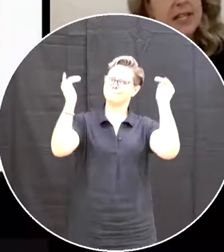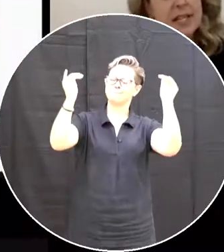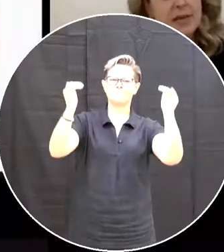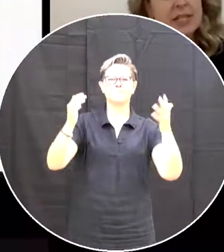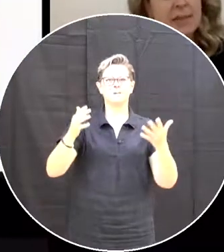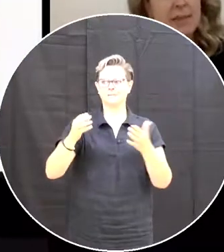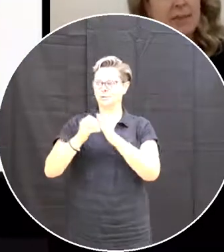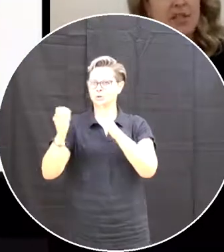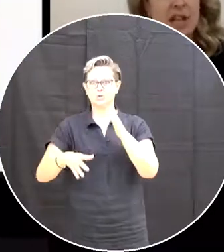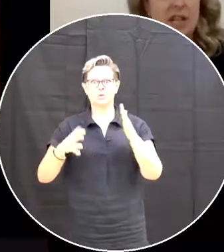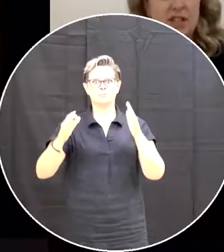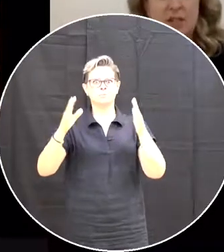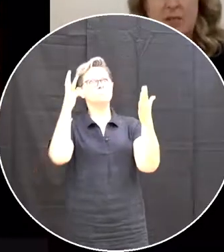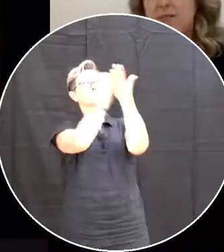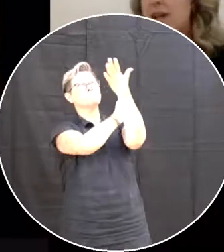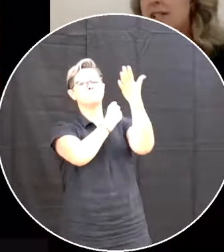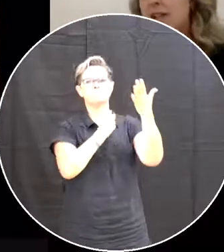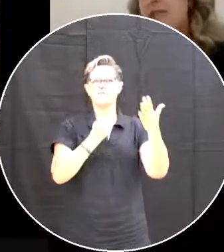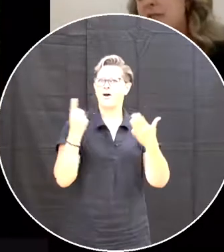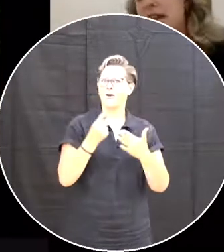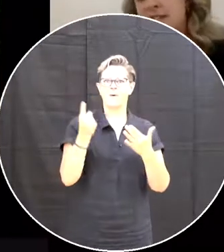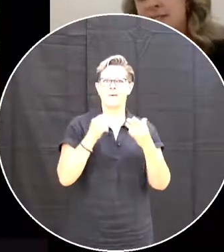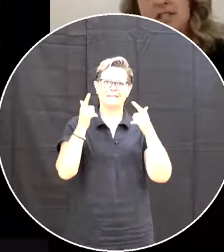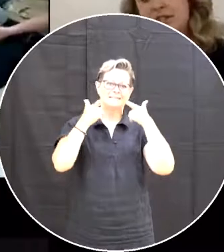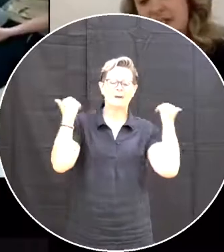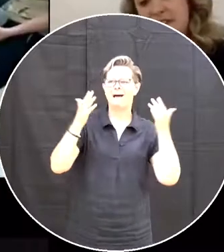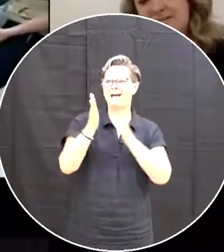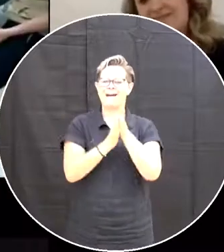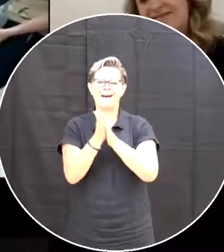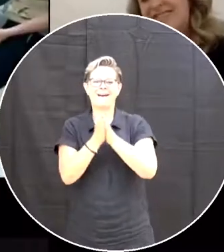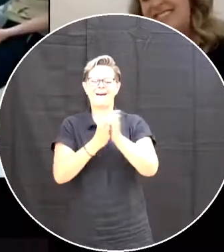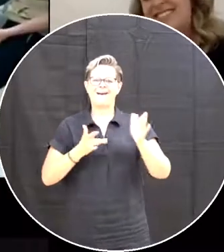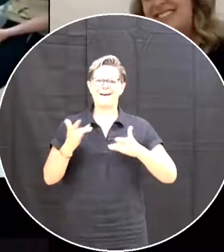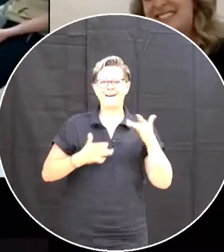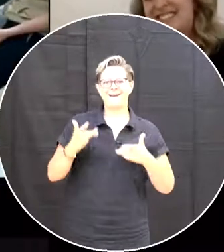continue to step up to the challenges With smiles and enthusiasm as you see